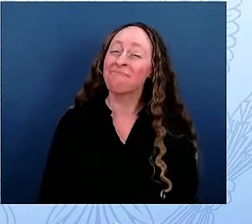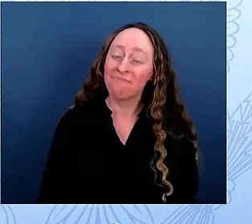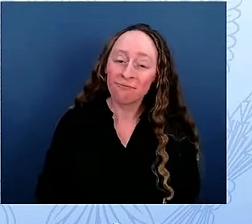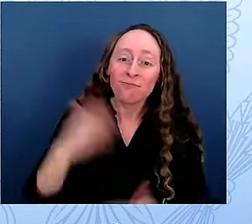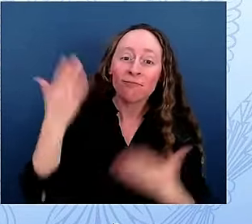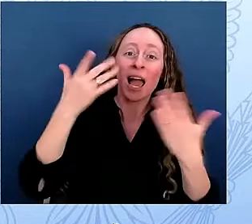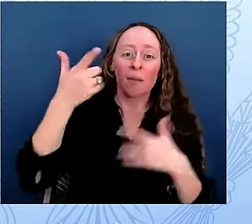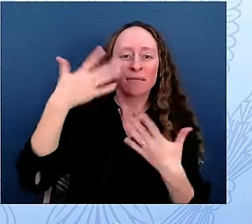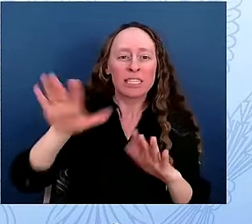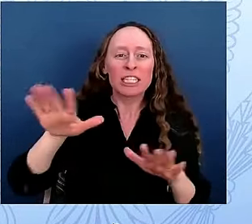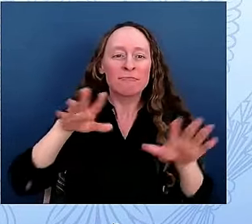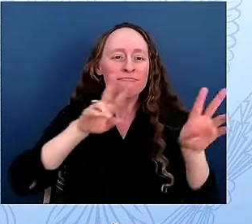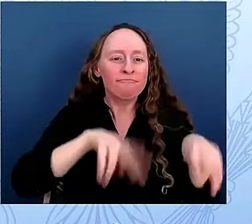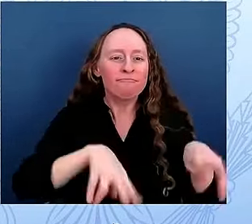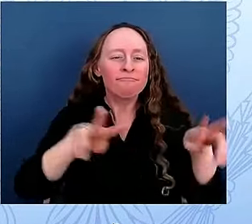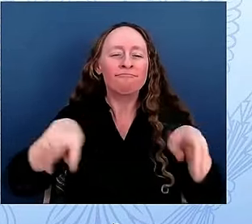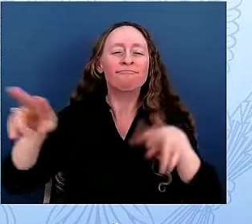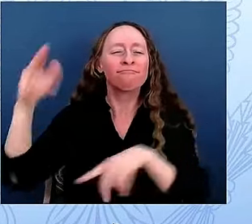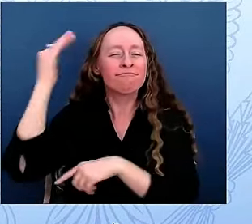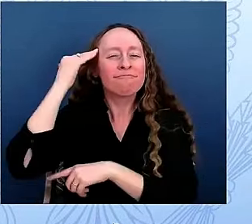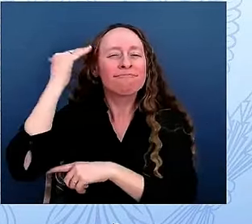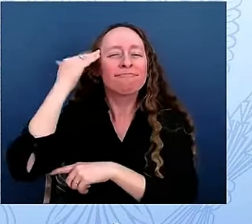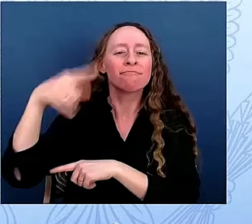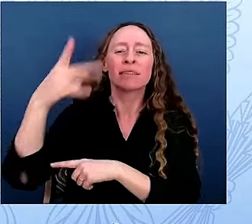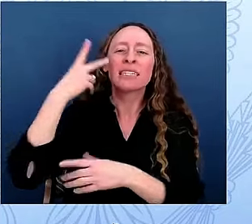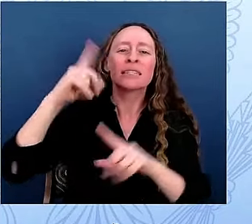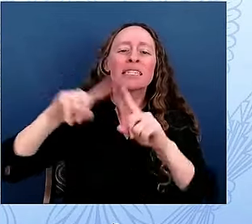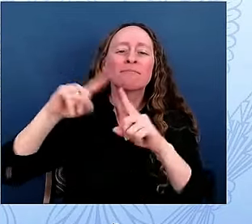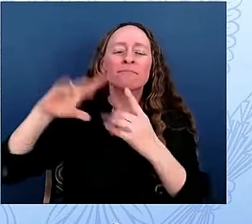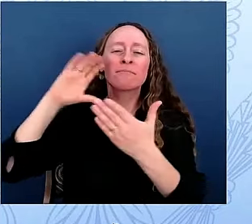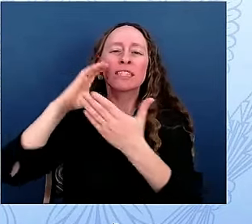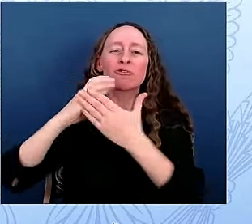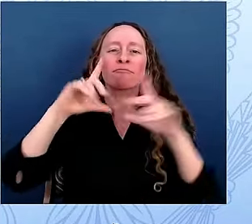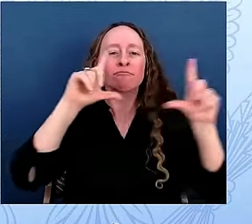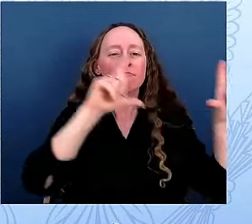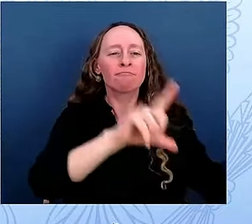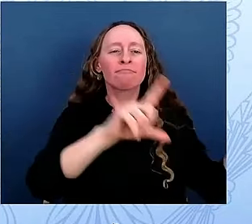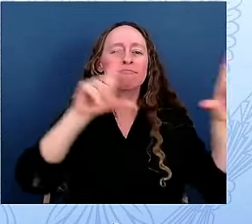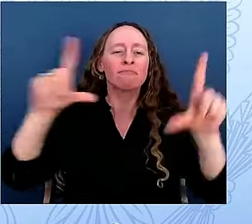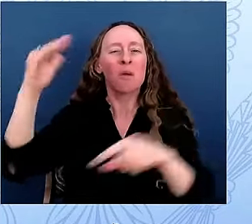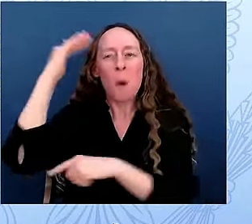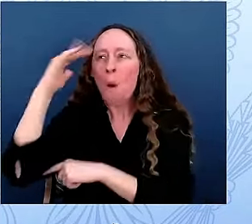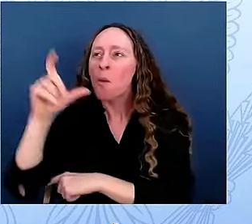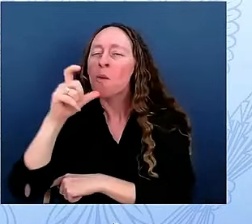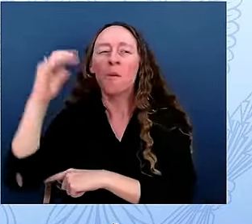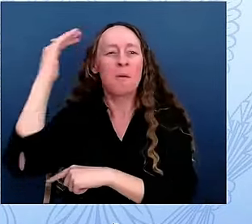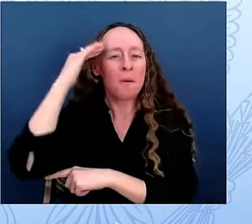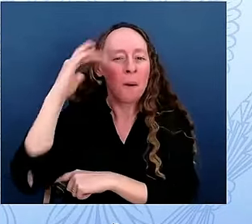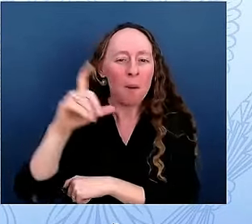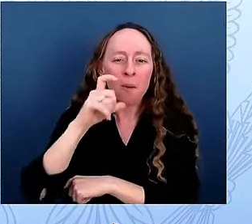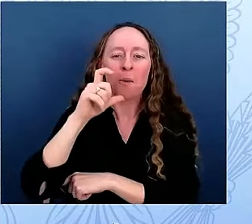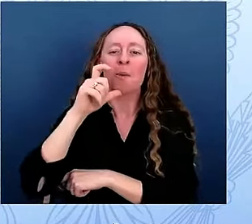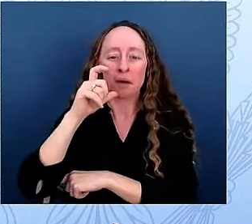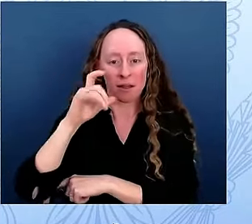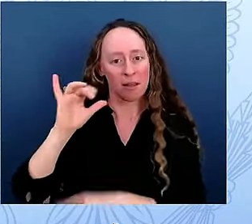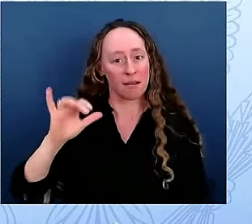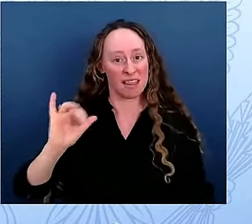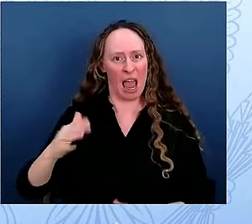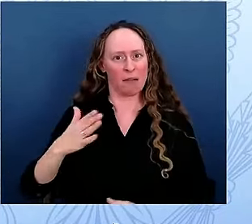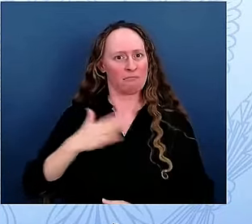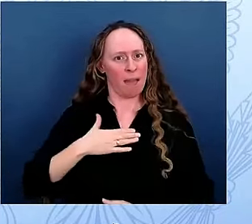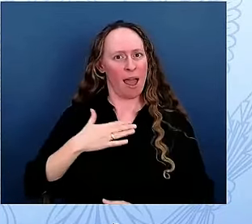hopefully recognized. So that's what I had in mind when creating this updated White House tour.